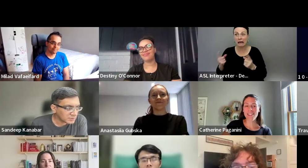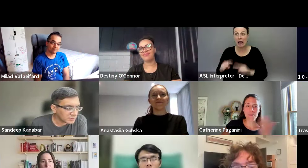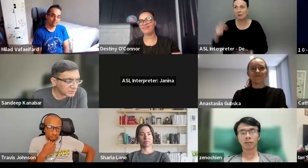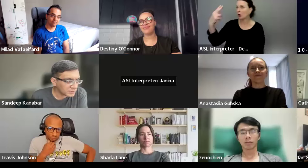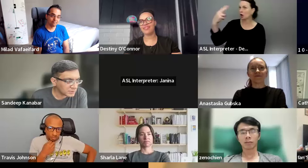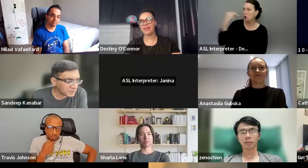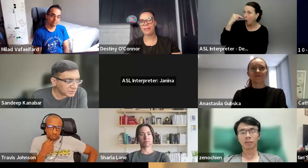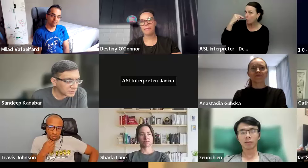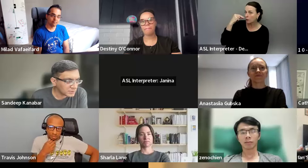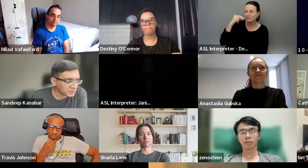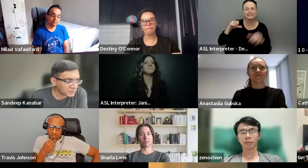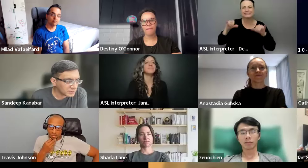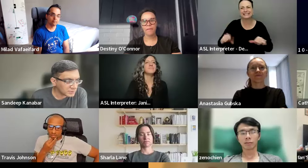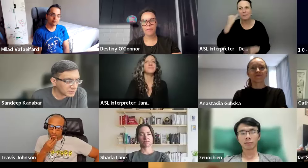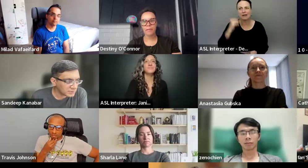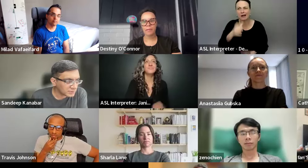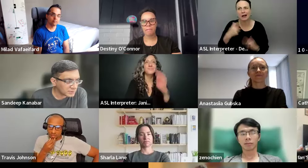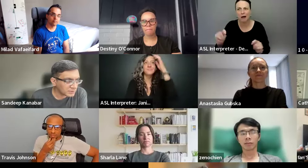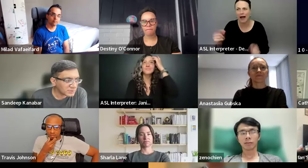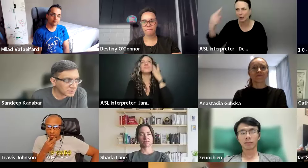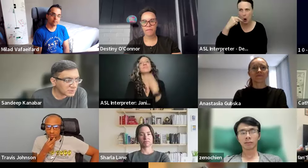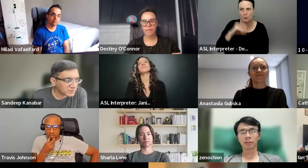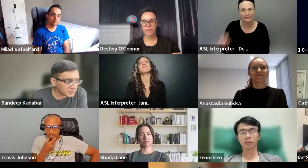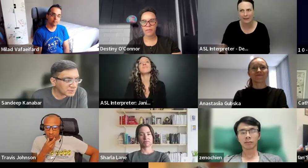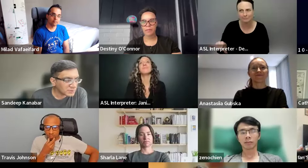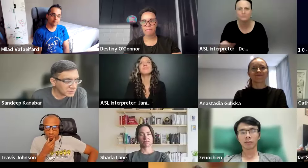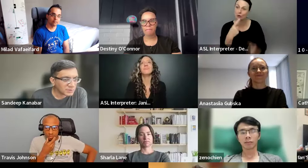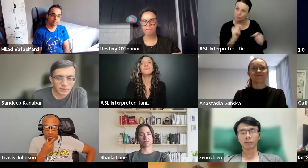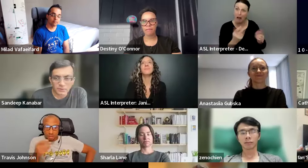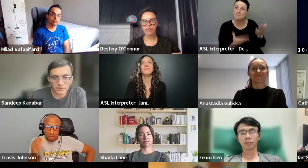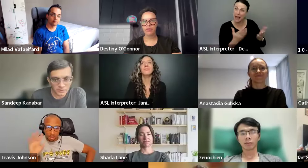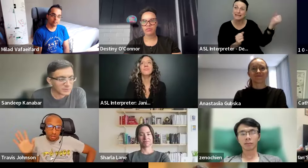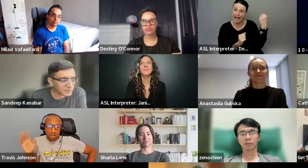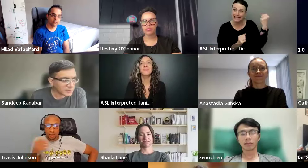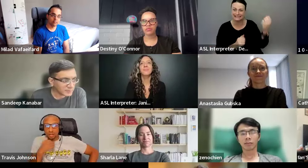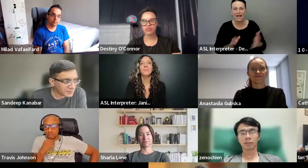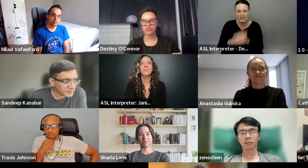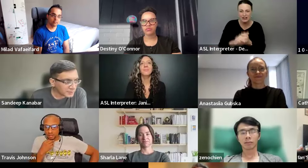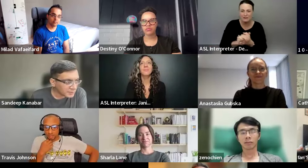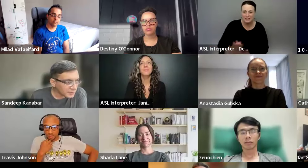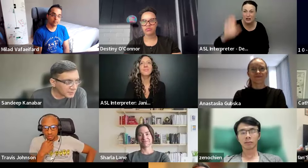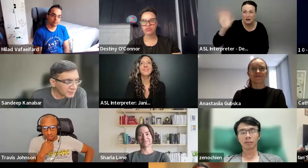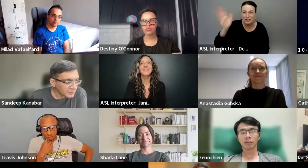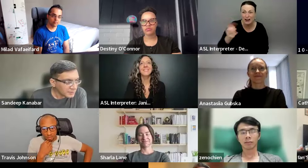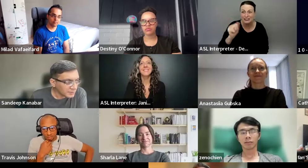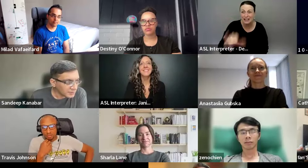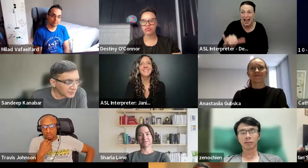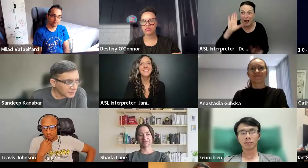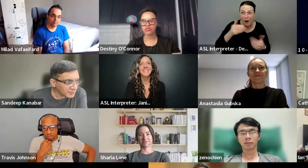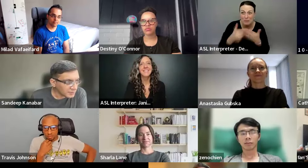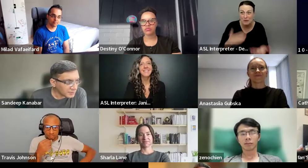that's the same outcome as if you don't try. So, um, Hey, congrats on your talk. Hope it went well.